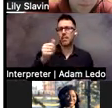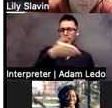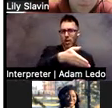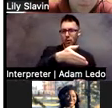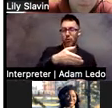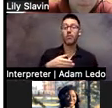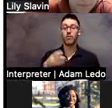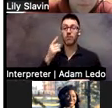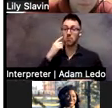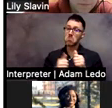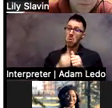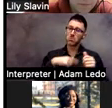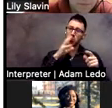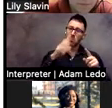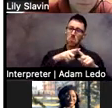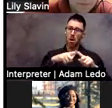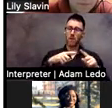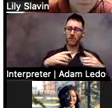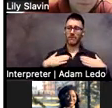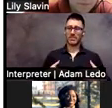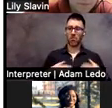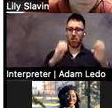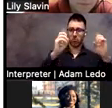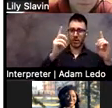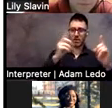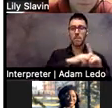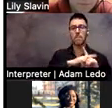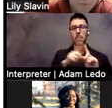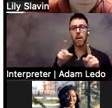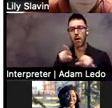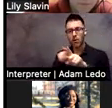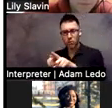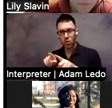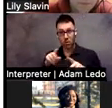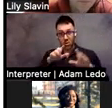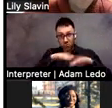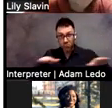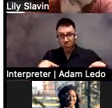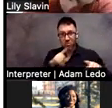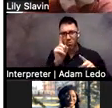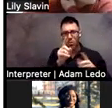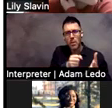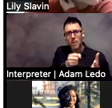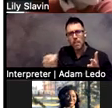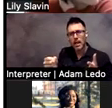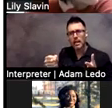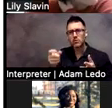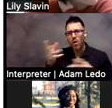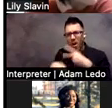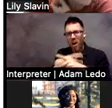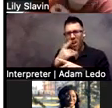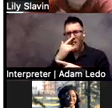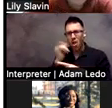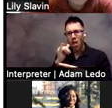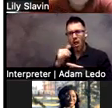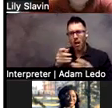but also what kind of placements are the children that you're working with in? Because that's part of what we're going to be talking